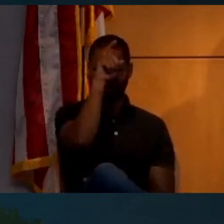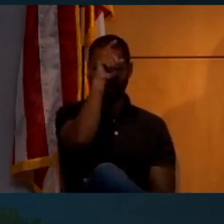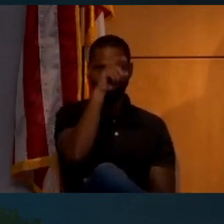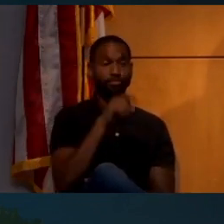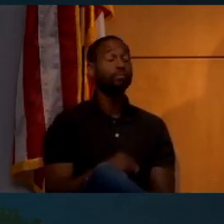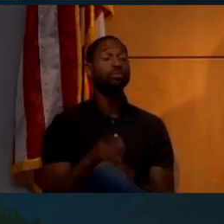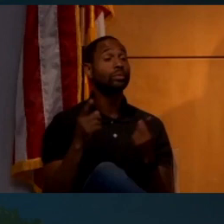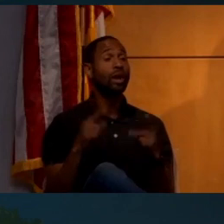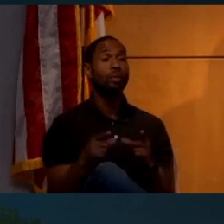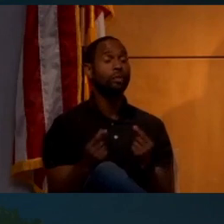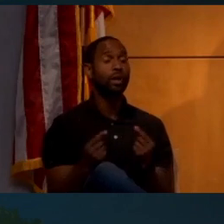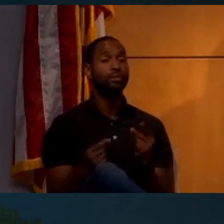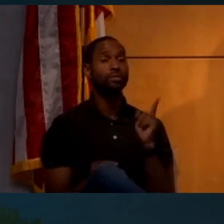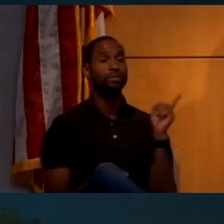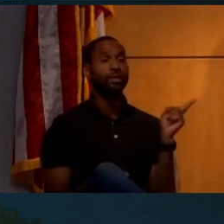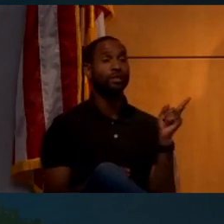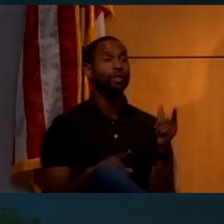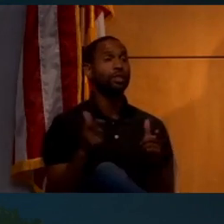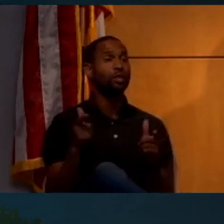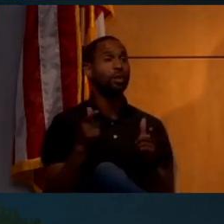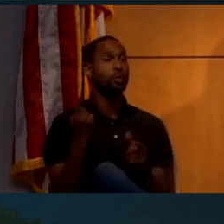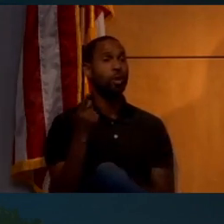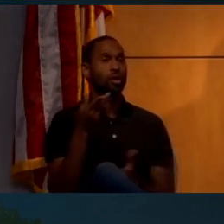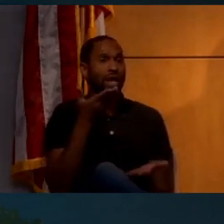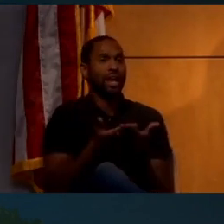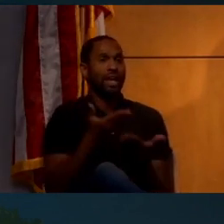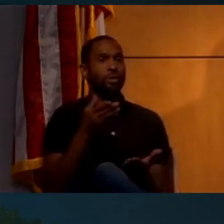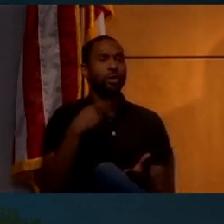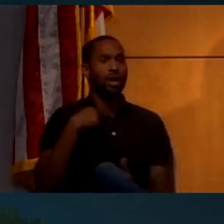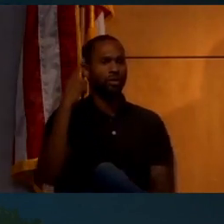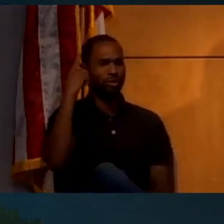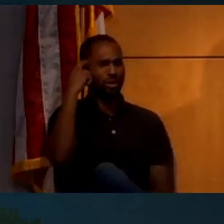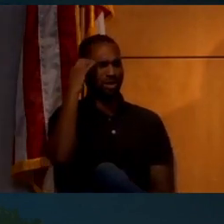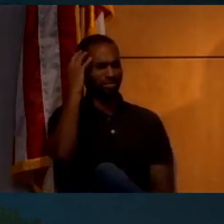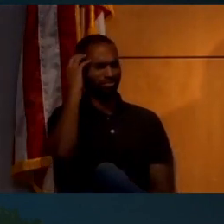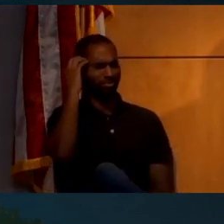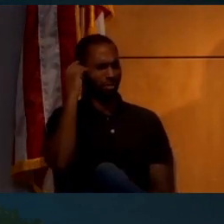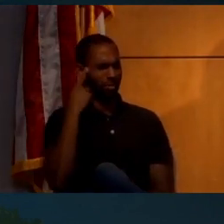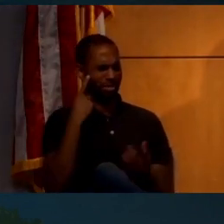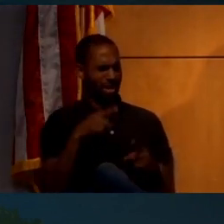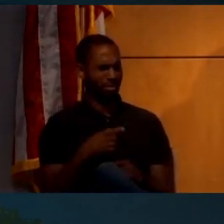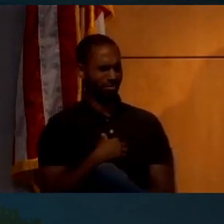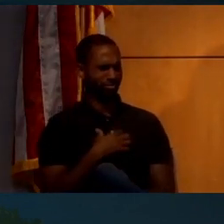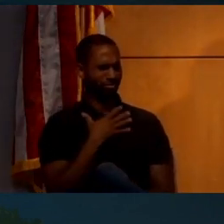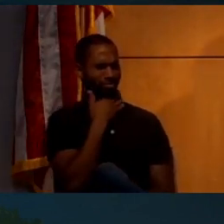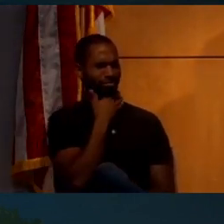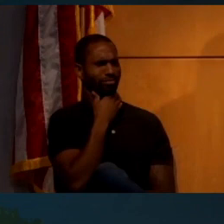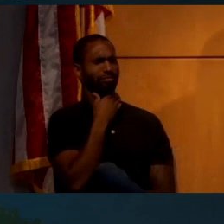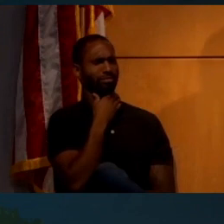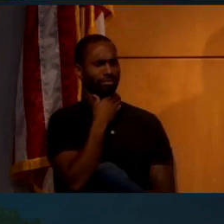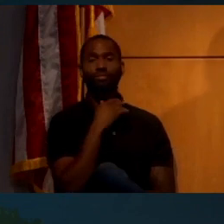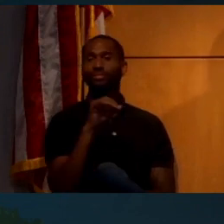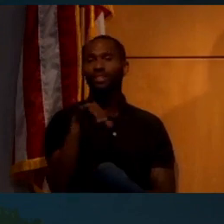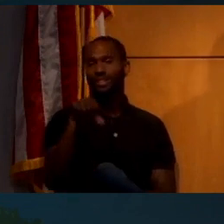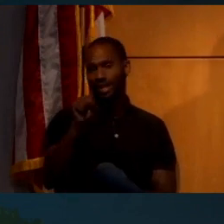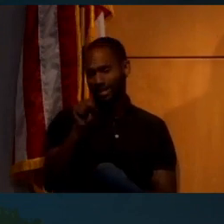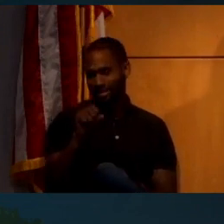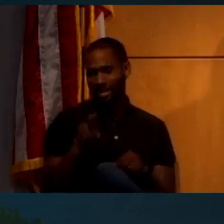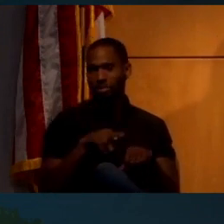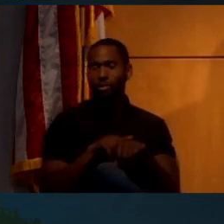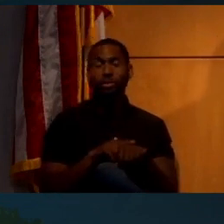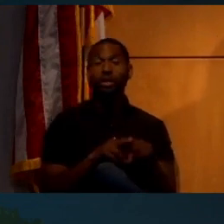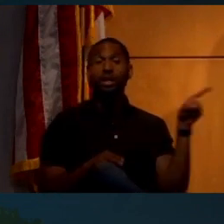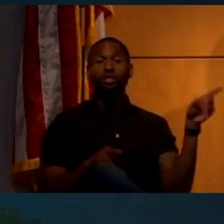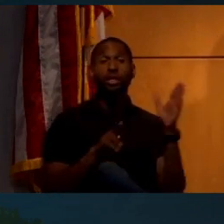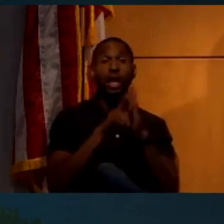out this is another one of those claims that you kind of have to scratch your head and go, what is going on here? Yes, absolutely. These